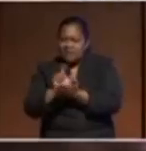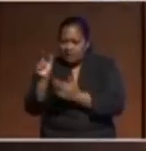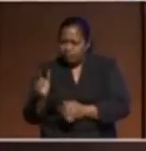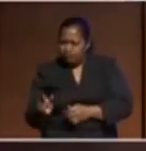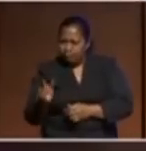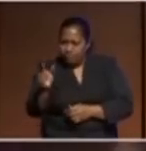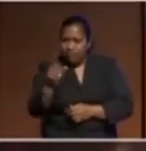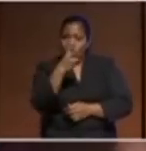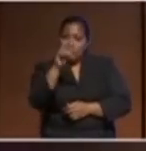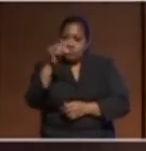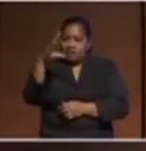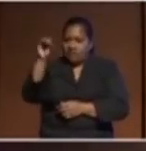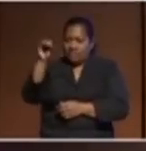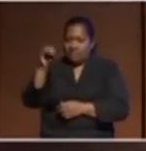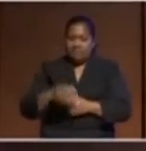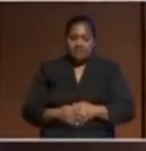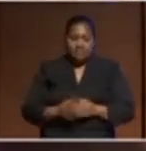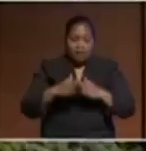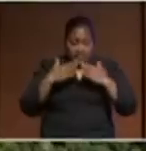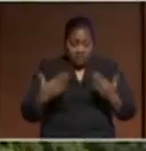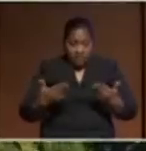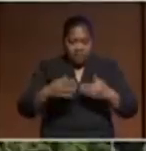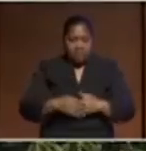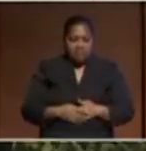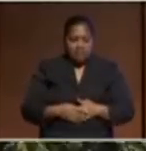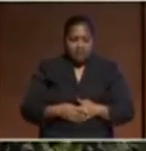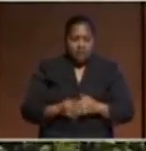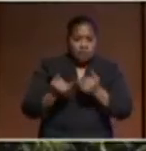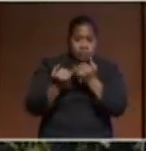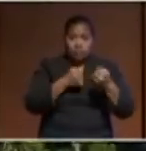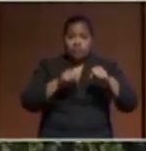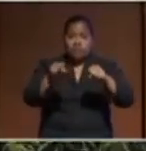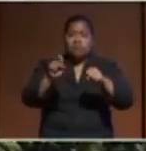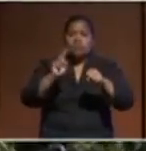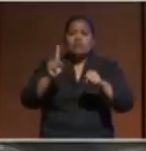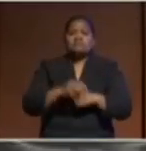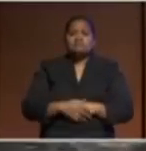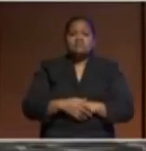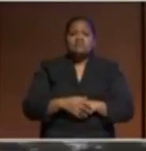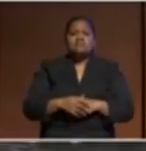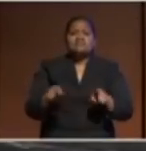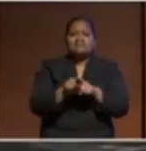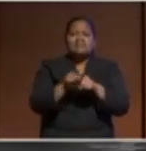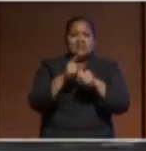now ready for consideration the strategy will act as the guiding star for the Pacific